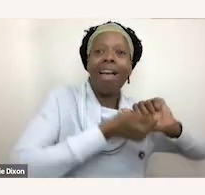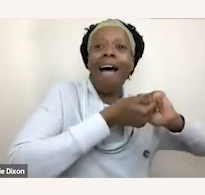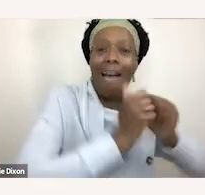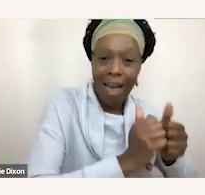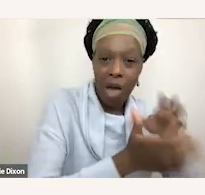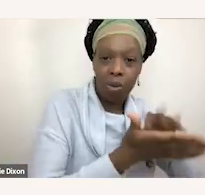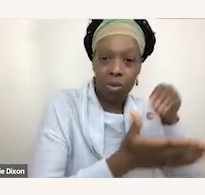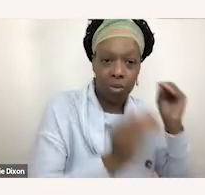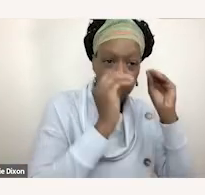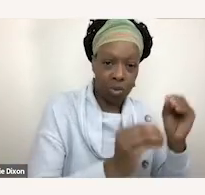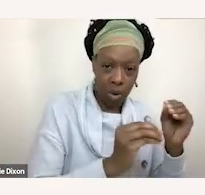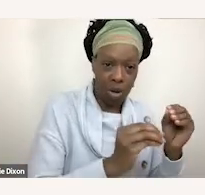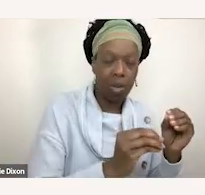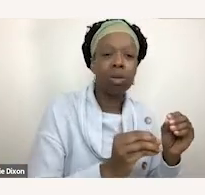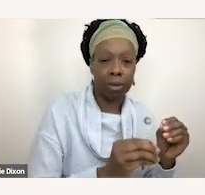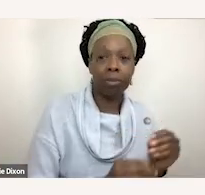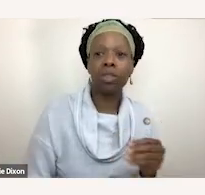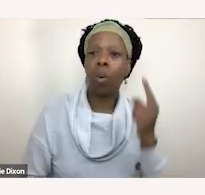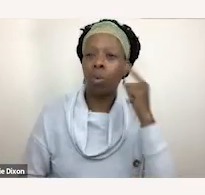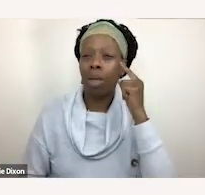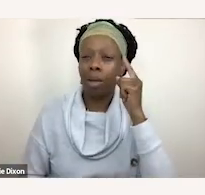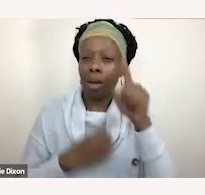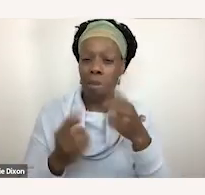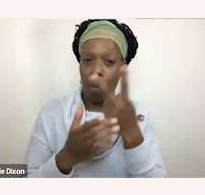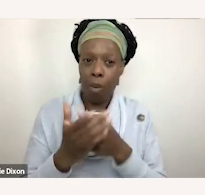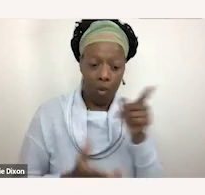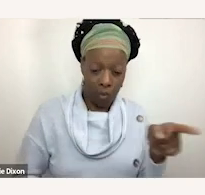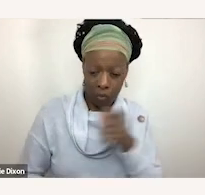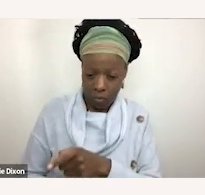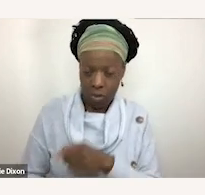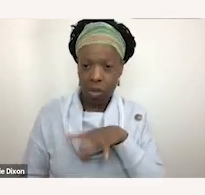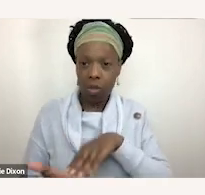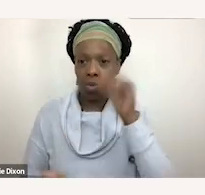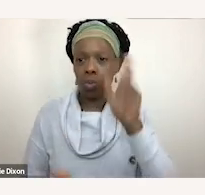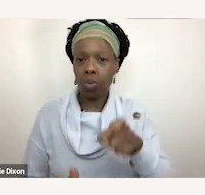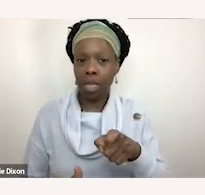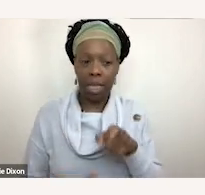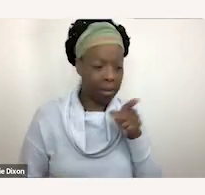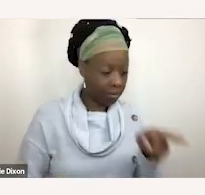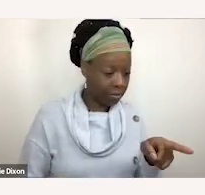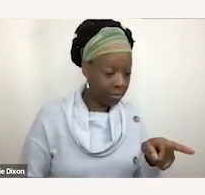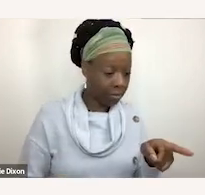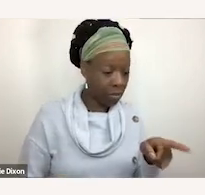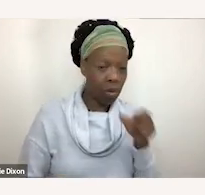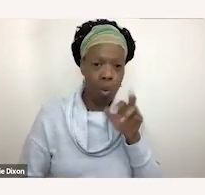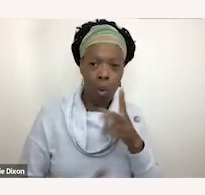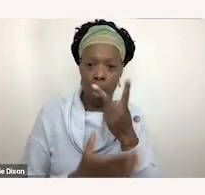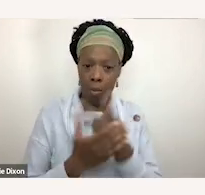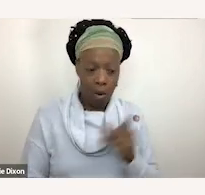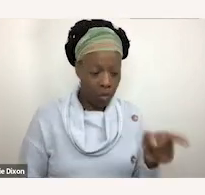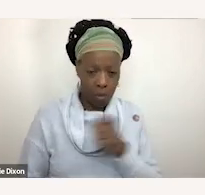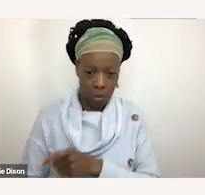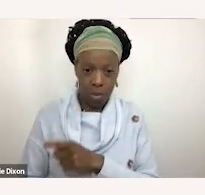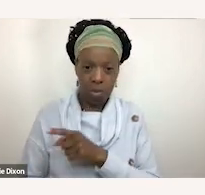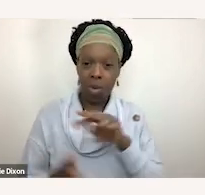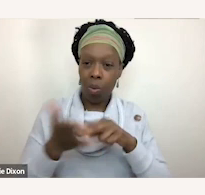things you know students will need either one of those or both of those so it's really important to make sure